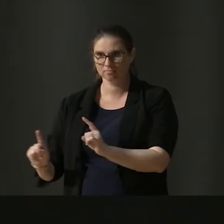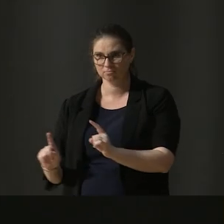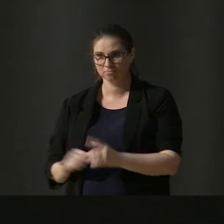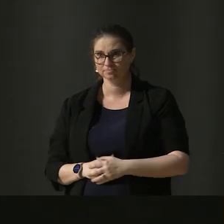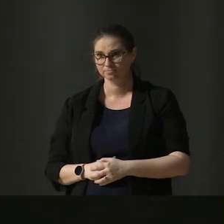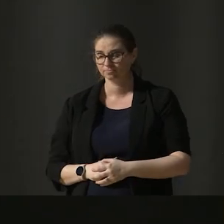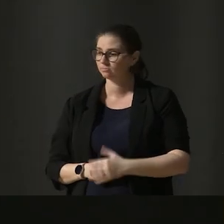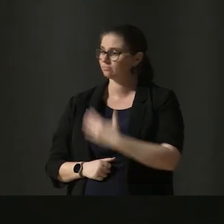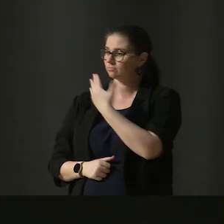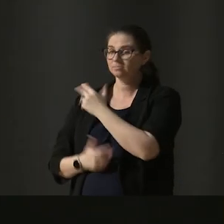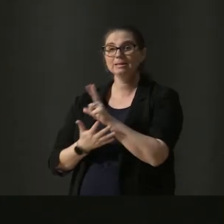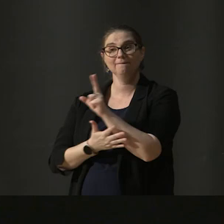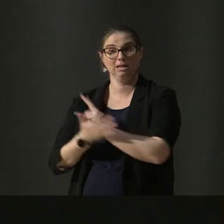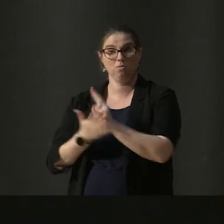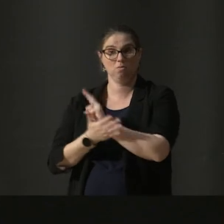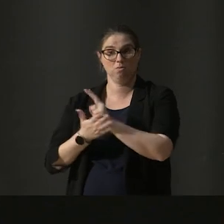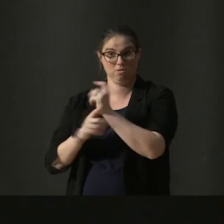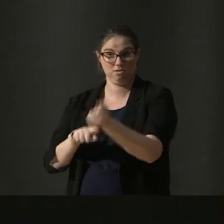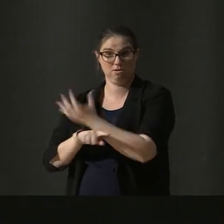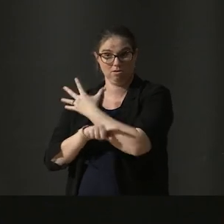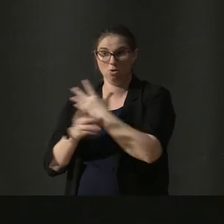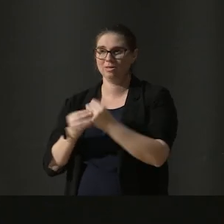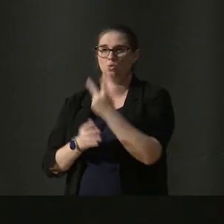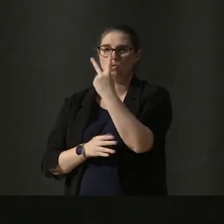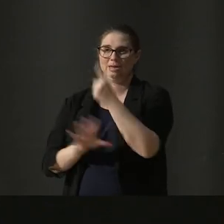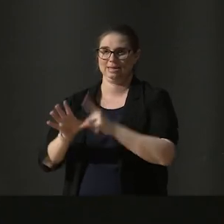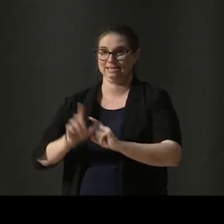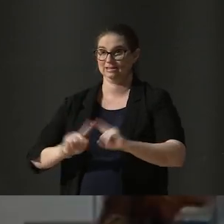video footage of the same student taken just two years apart.